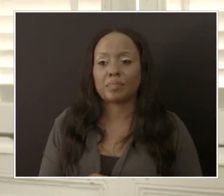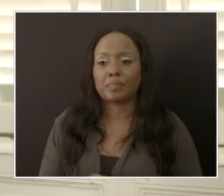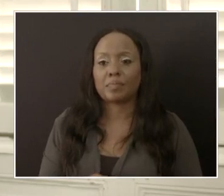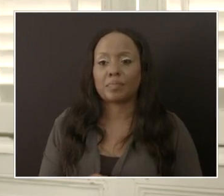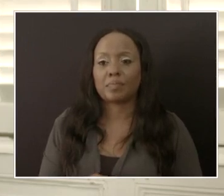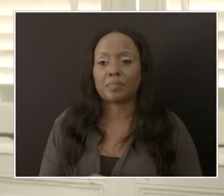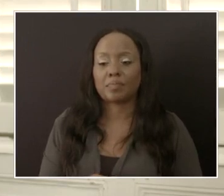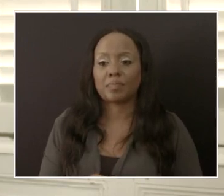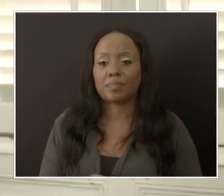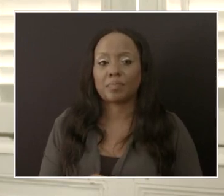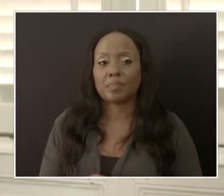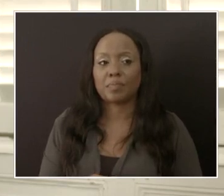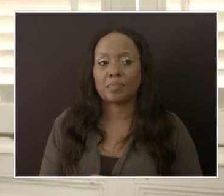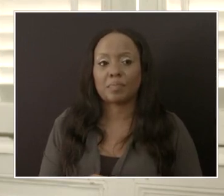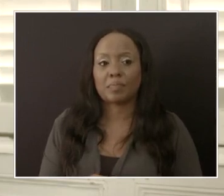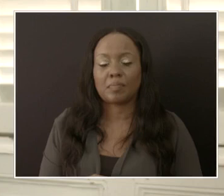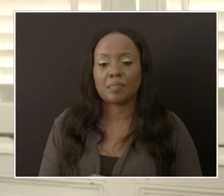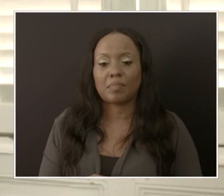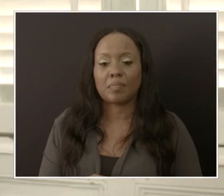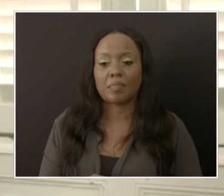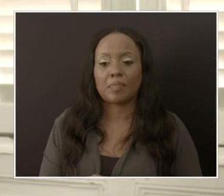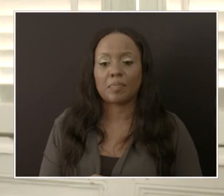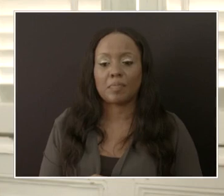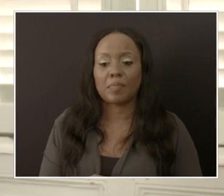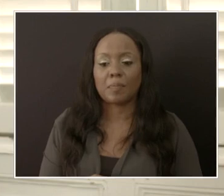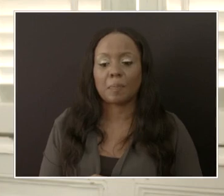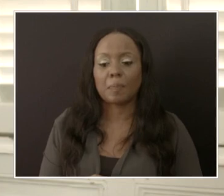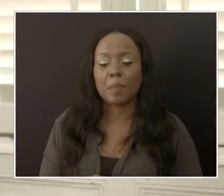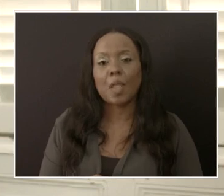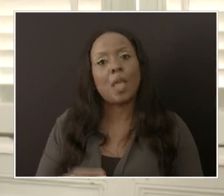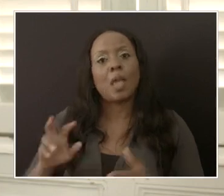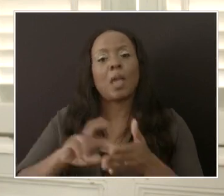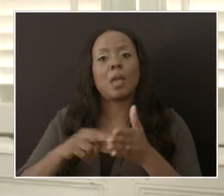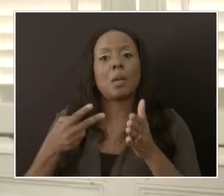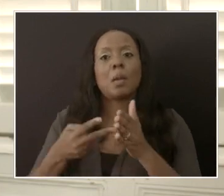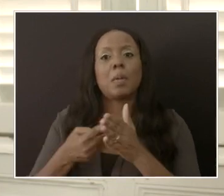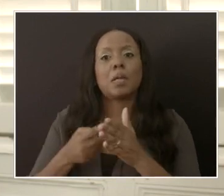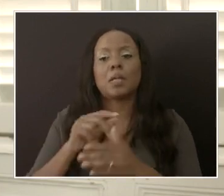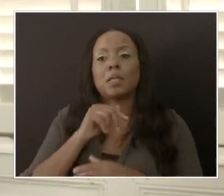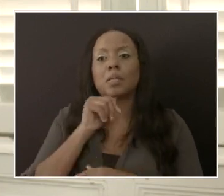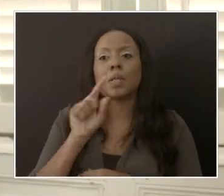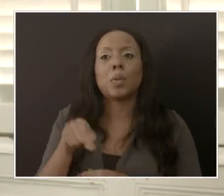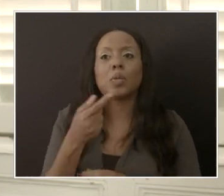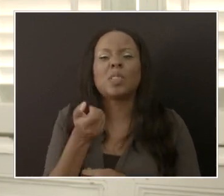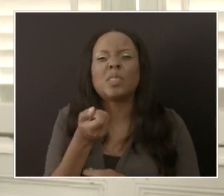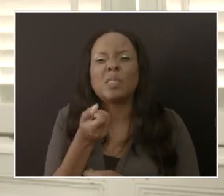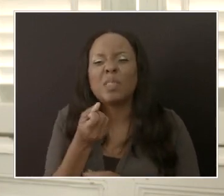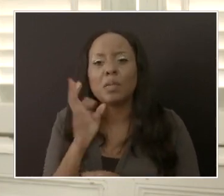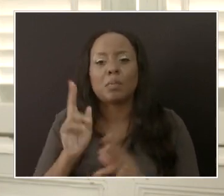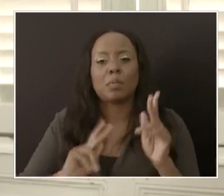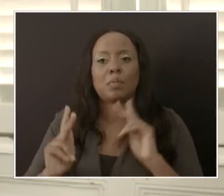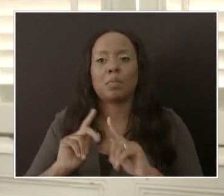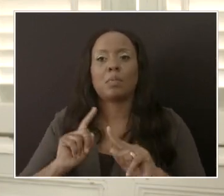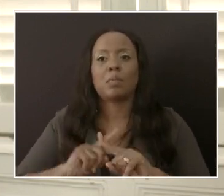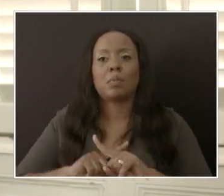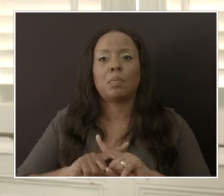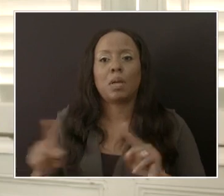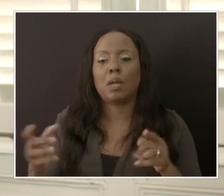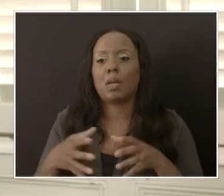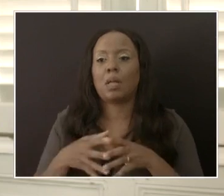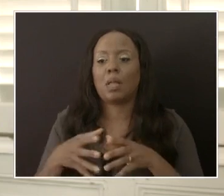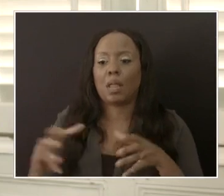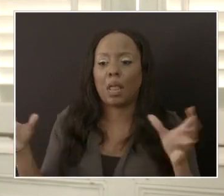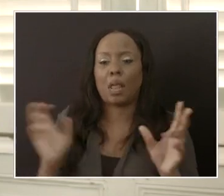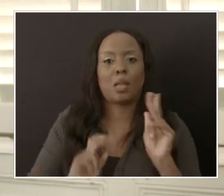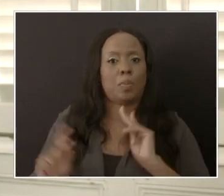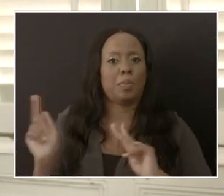having the odd person who is isolating at the hotels, these were hotels where we were, where we were person, placing a number of